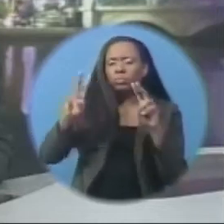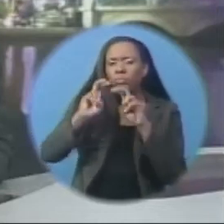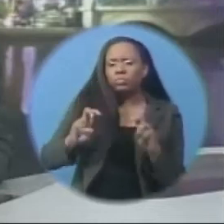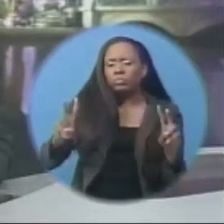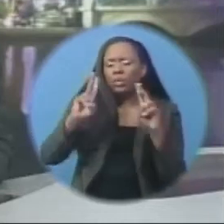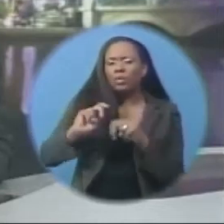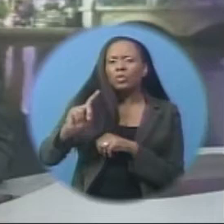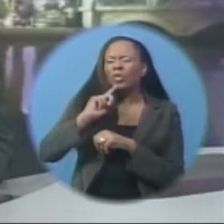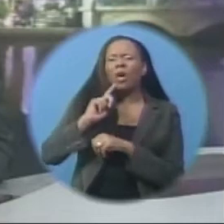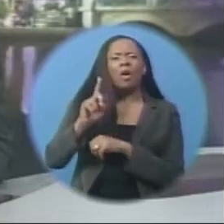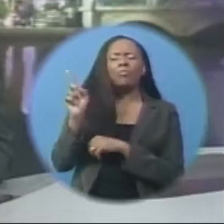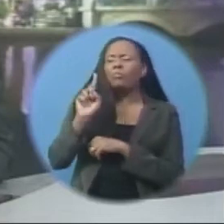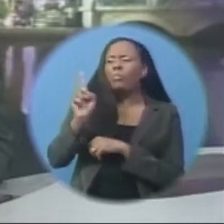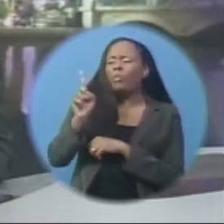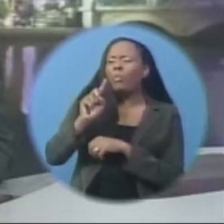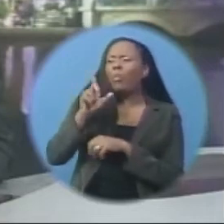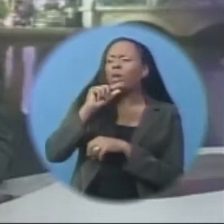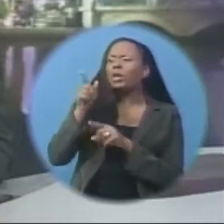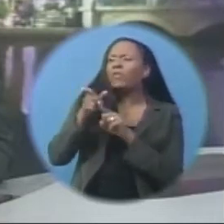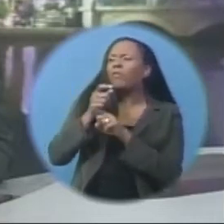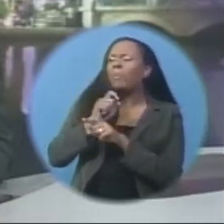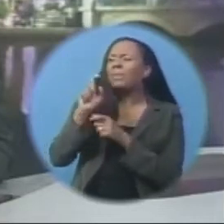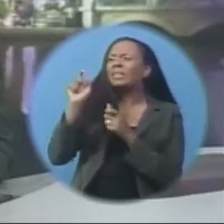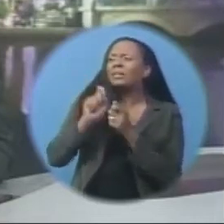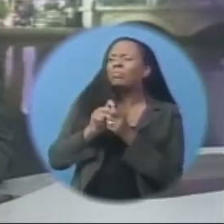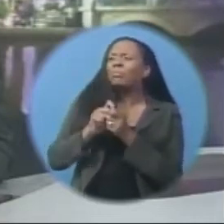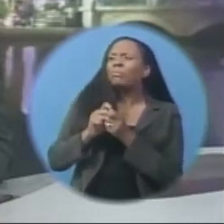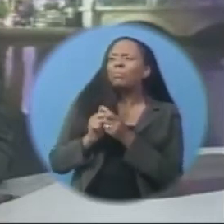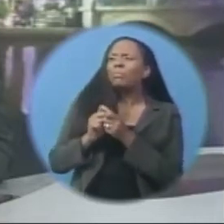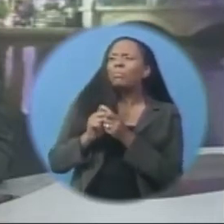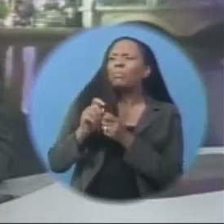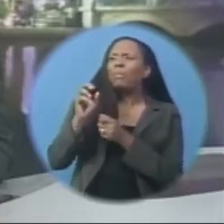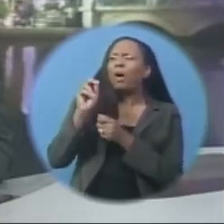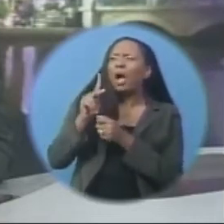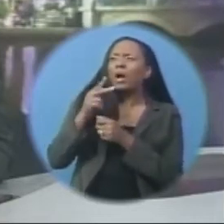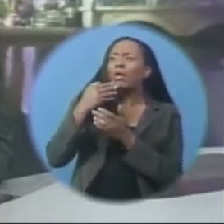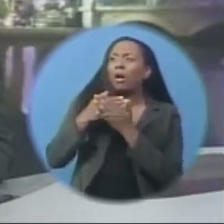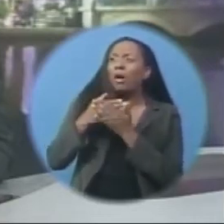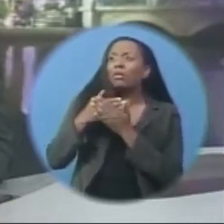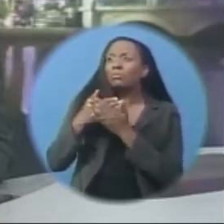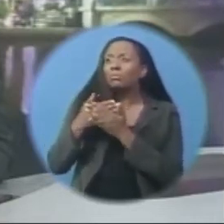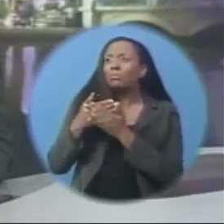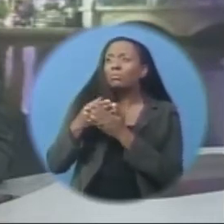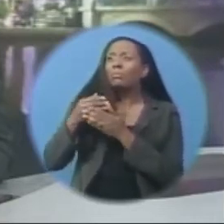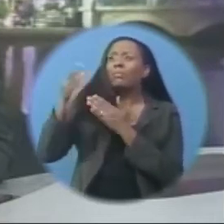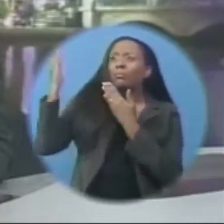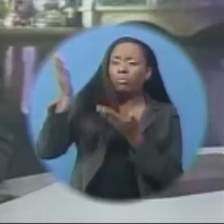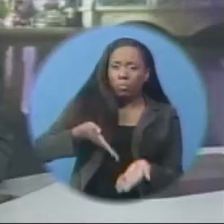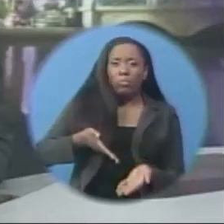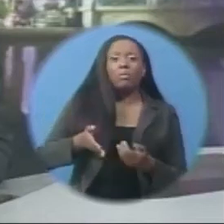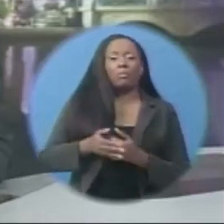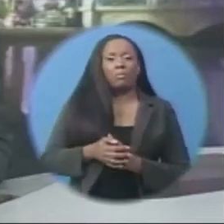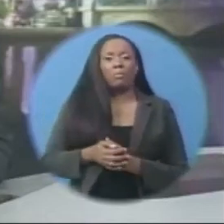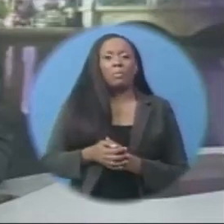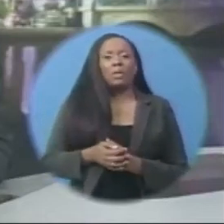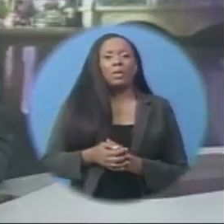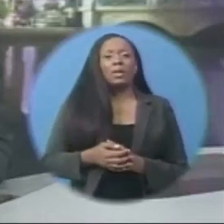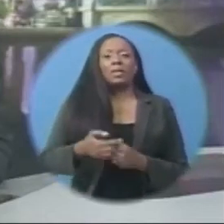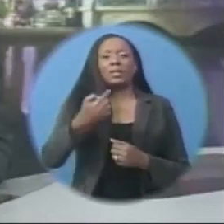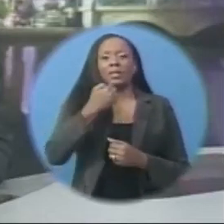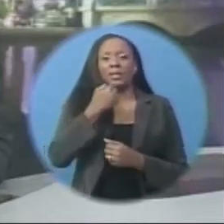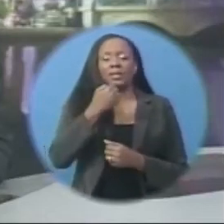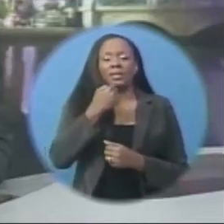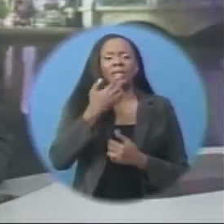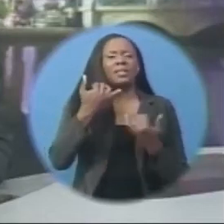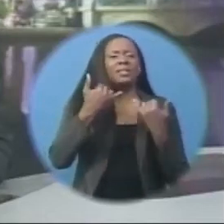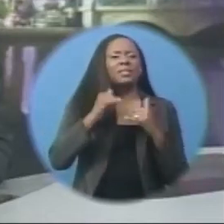Officer James Paul does not want to see a case where chicken is imported in a manner that is detrimental to local poultry producers. He